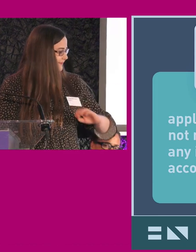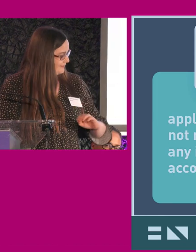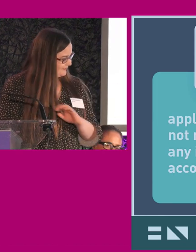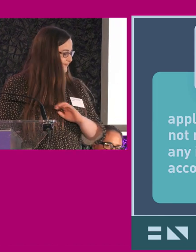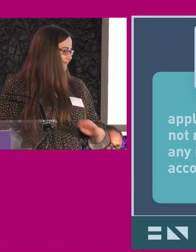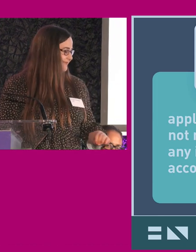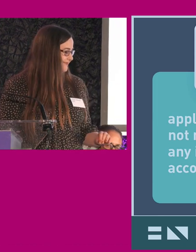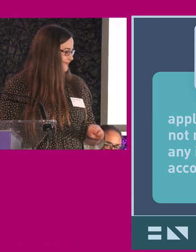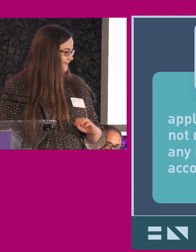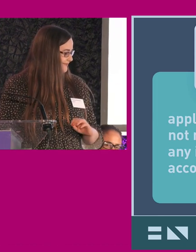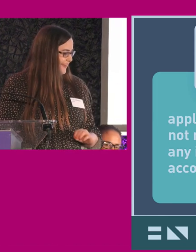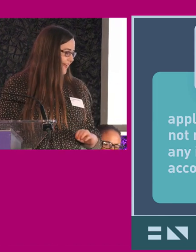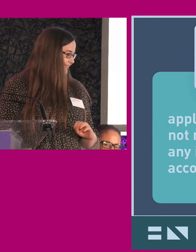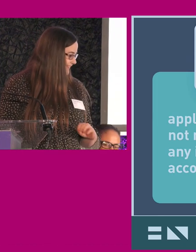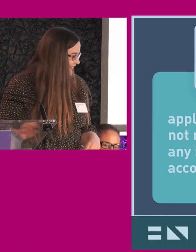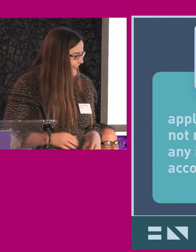And we're waiting again.